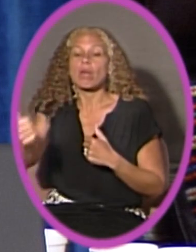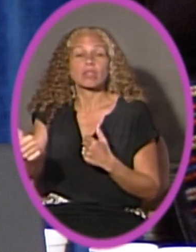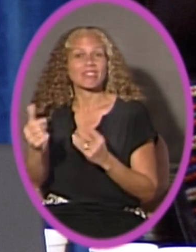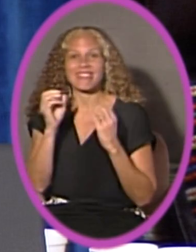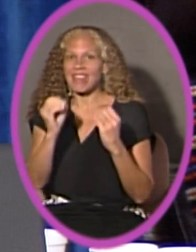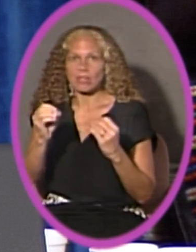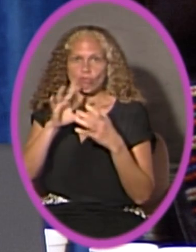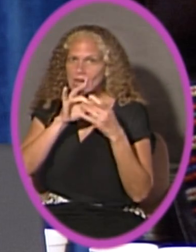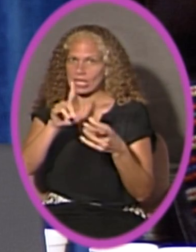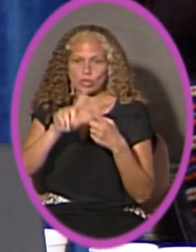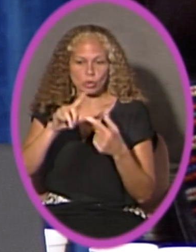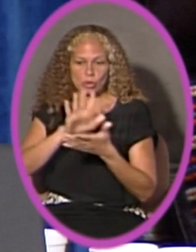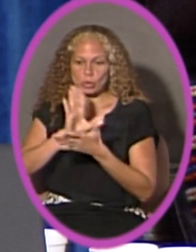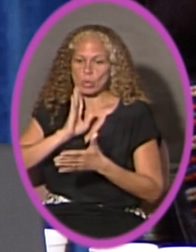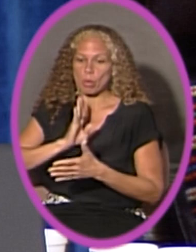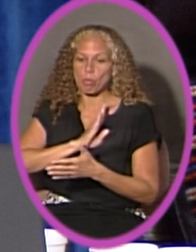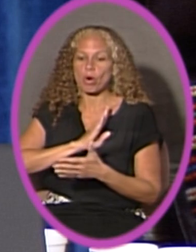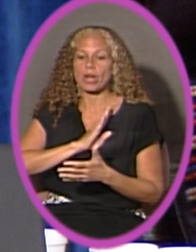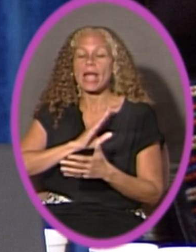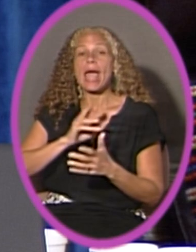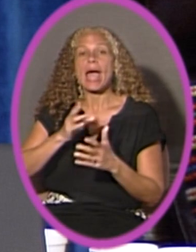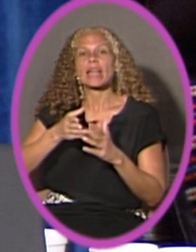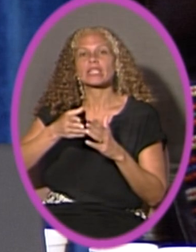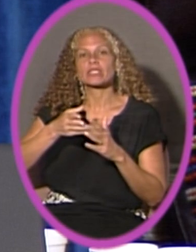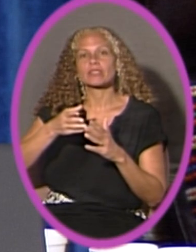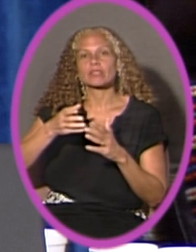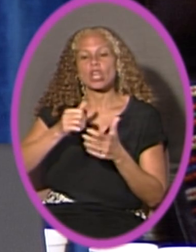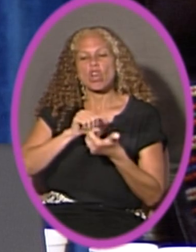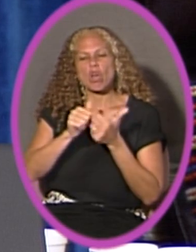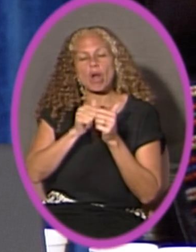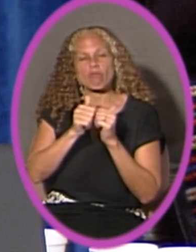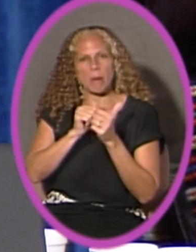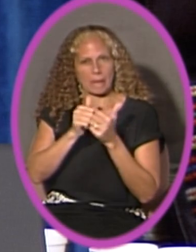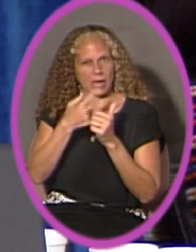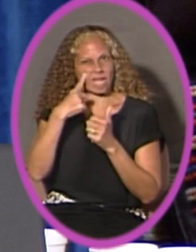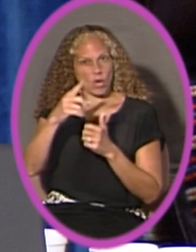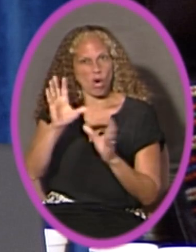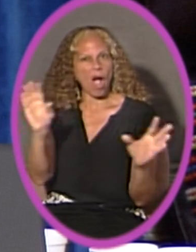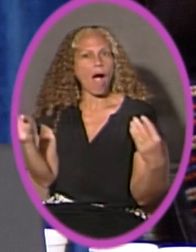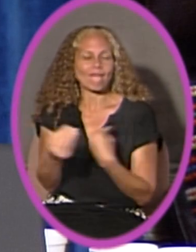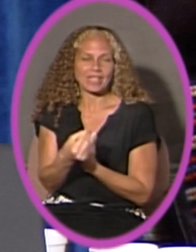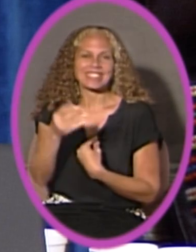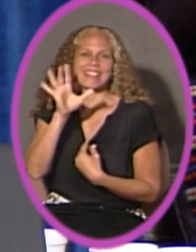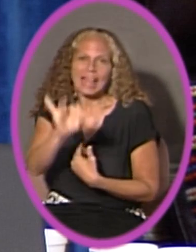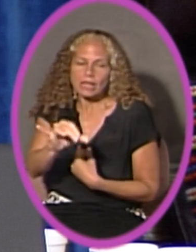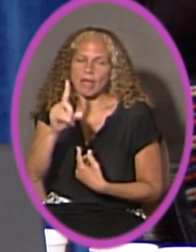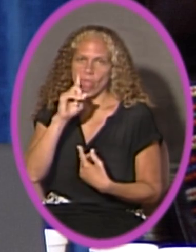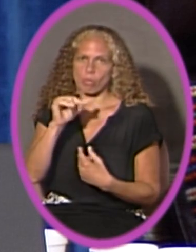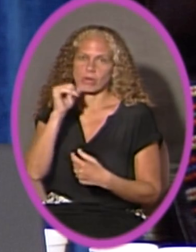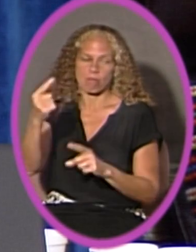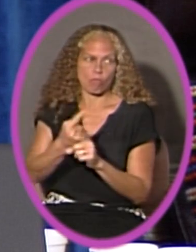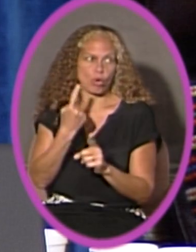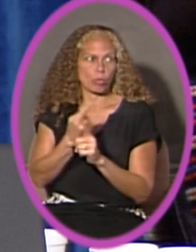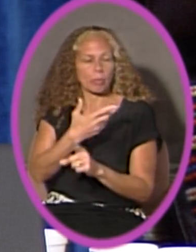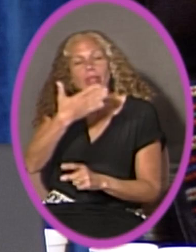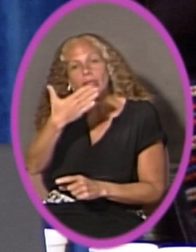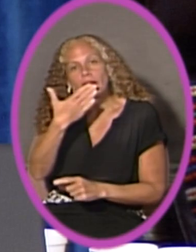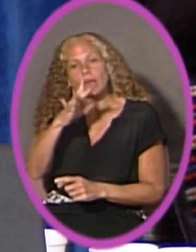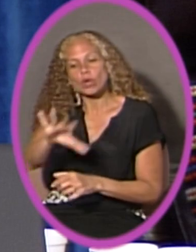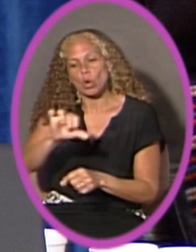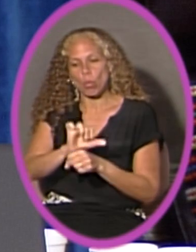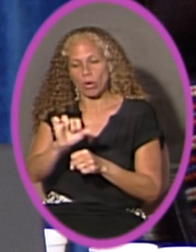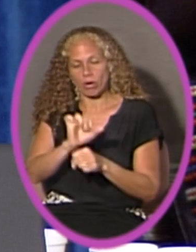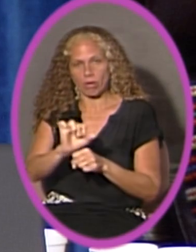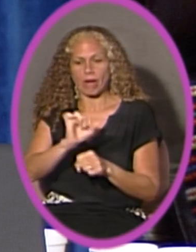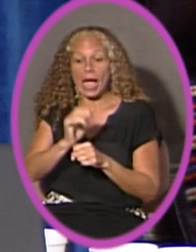nothing to do with the school board and is running for office, is where I felt that it was mostly inappropriate. So, thank you again for the work that you